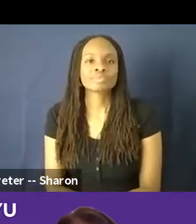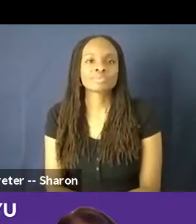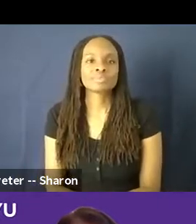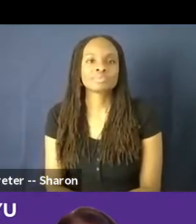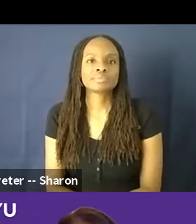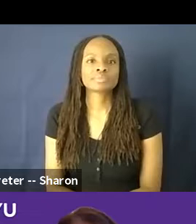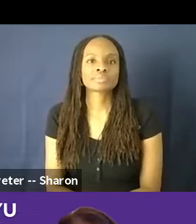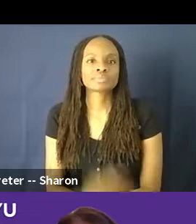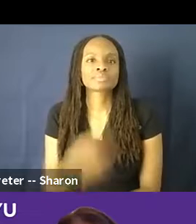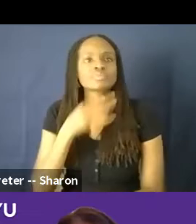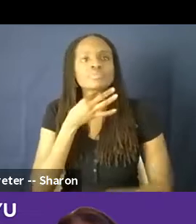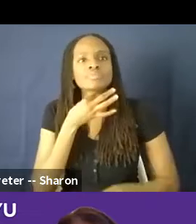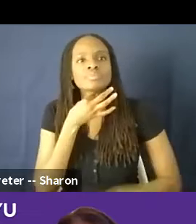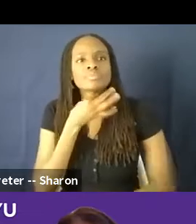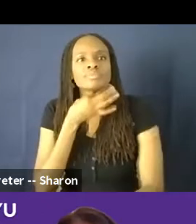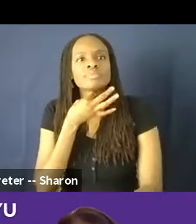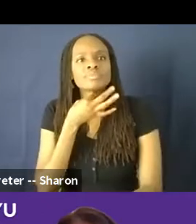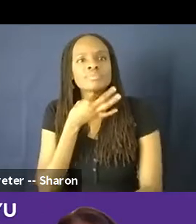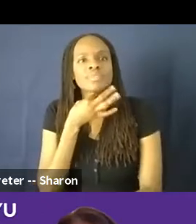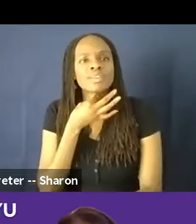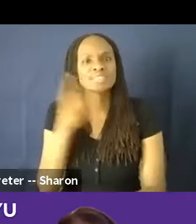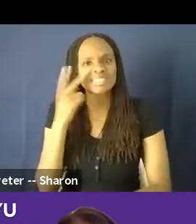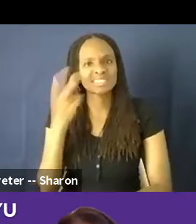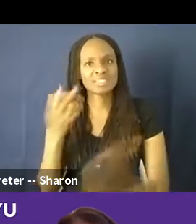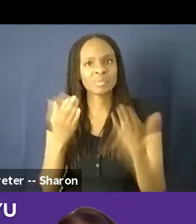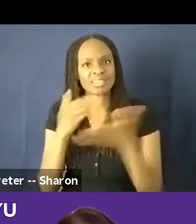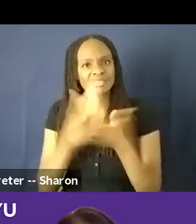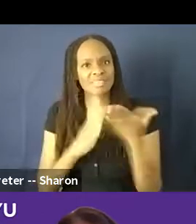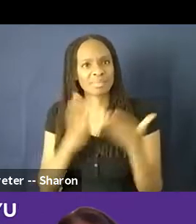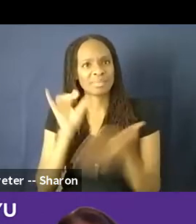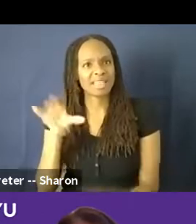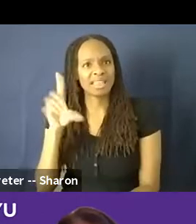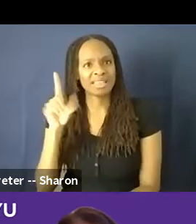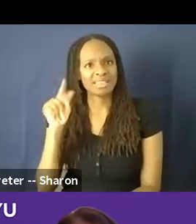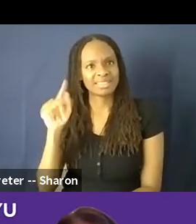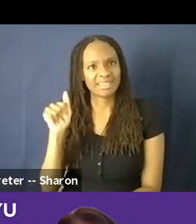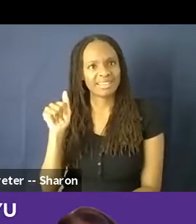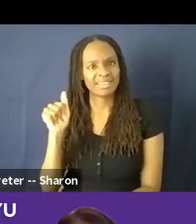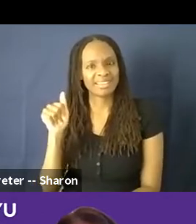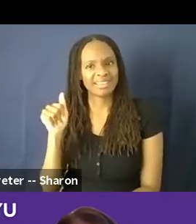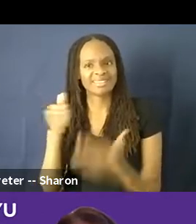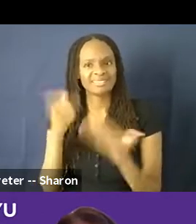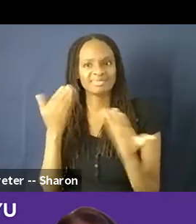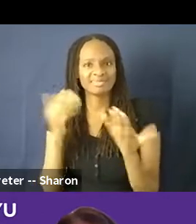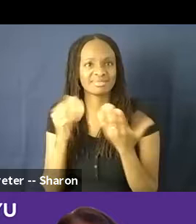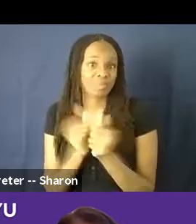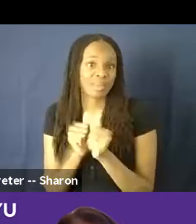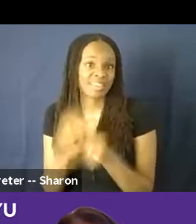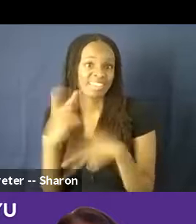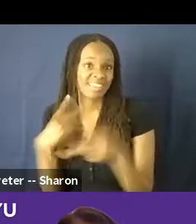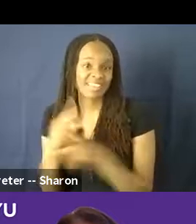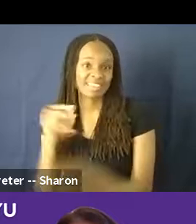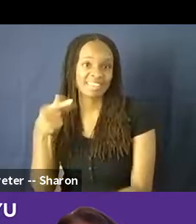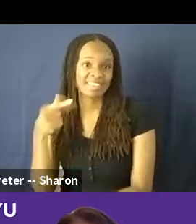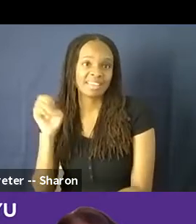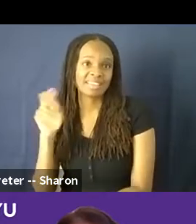a, I'd be curious to see what some of that data is in terms of what genres. This is me just asking a